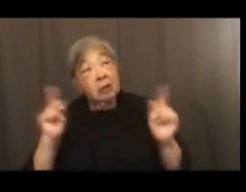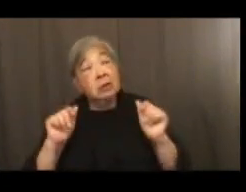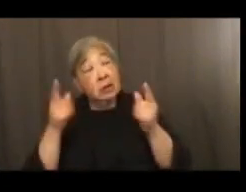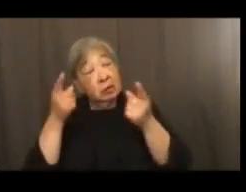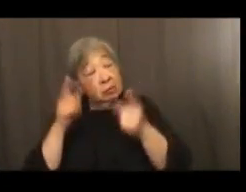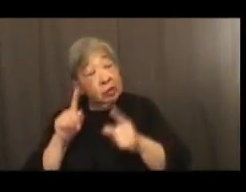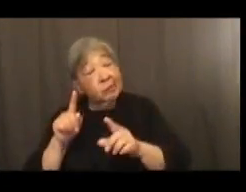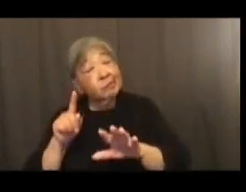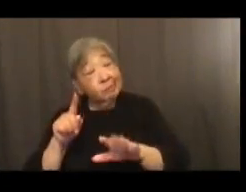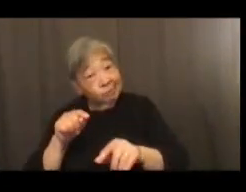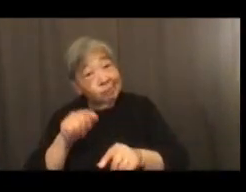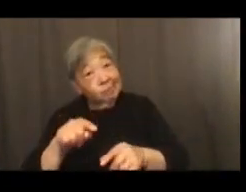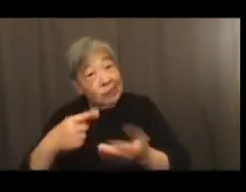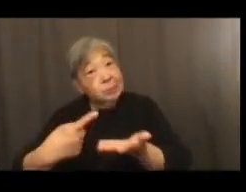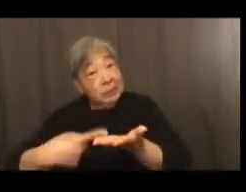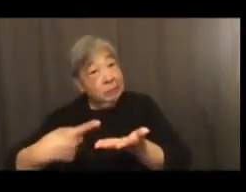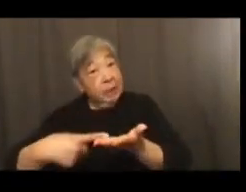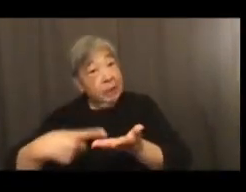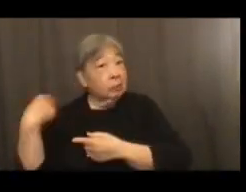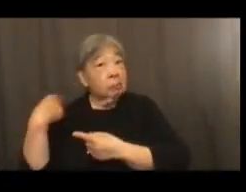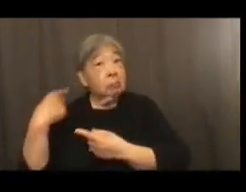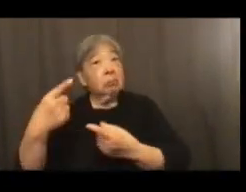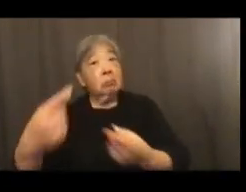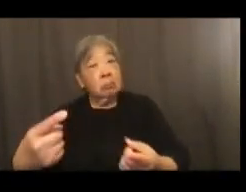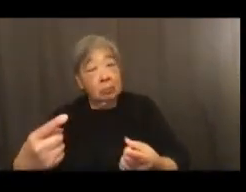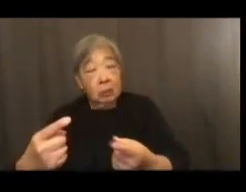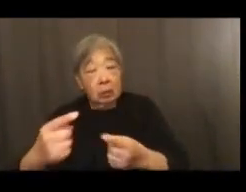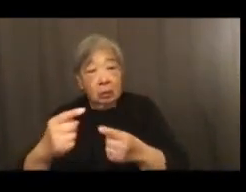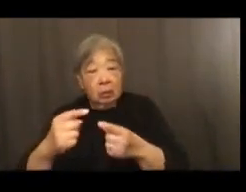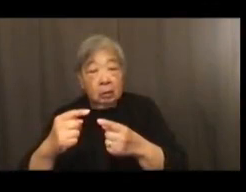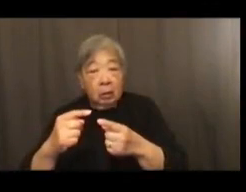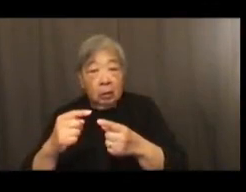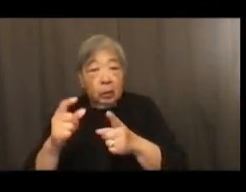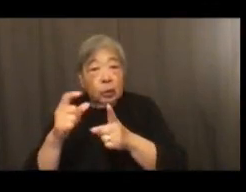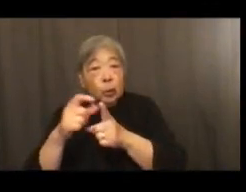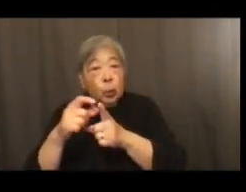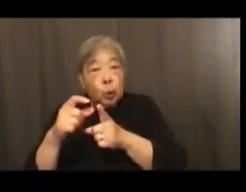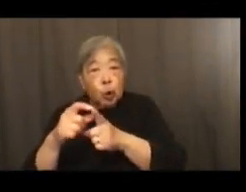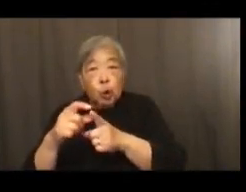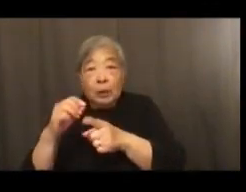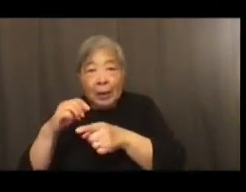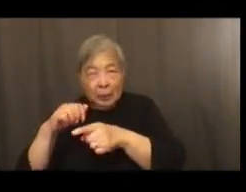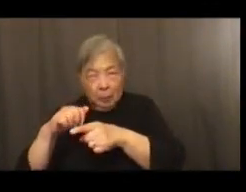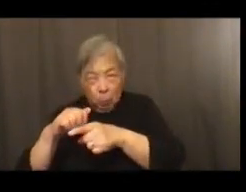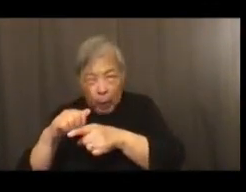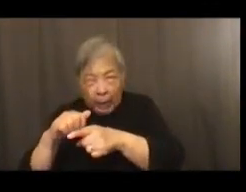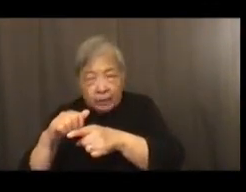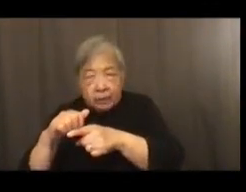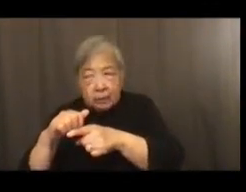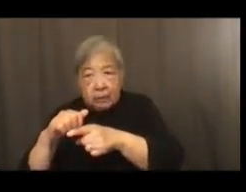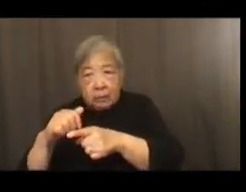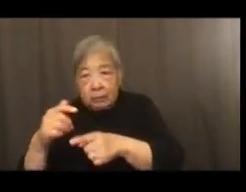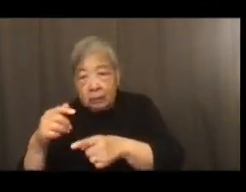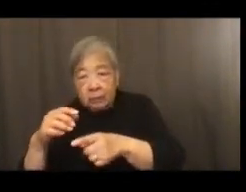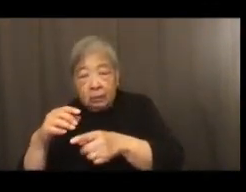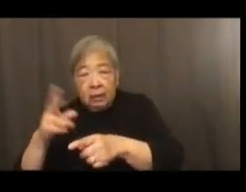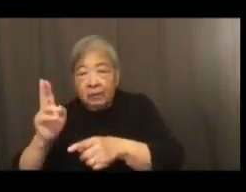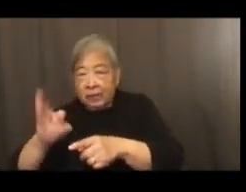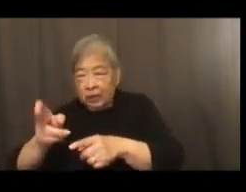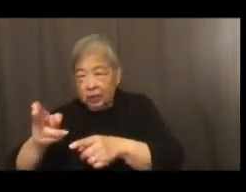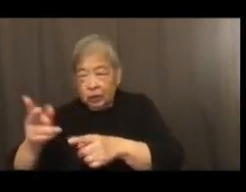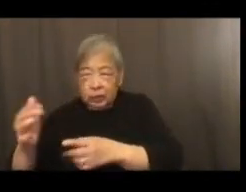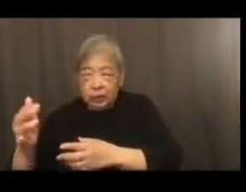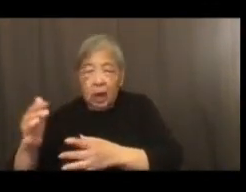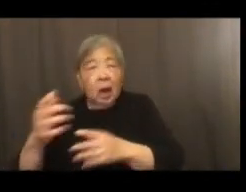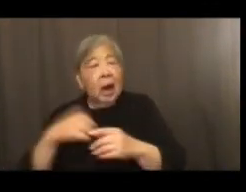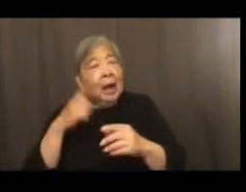of course, as you know, from the rise of word, the word and the practice of history. I think that it's